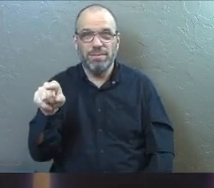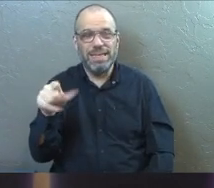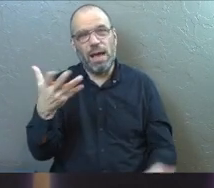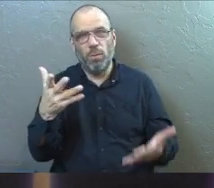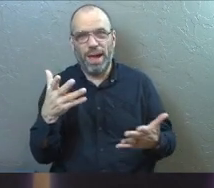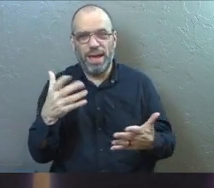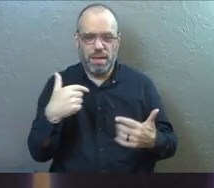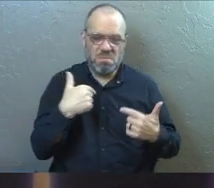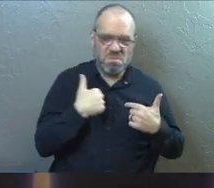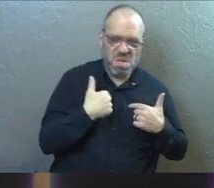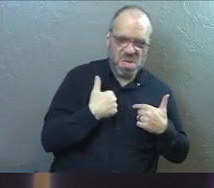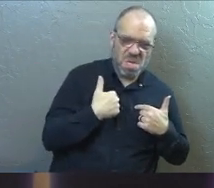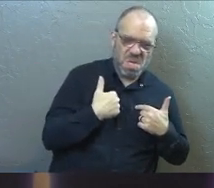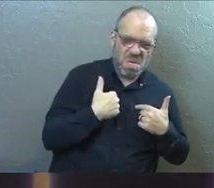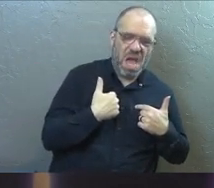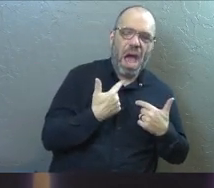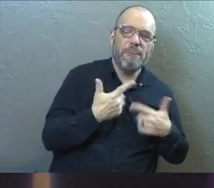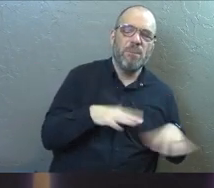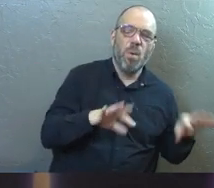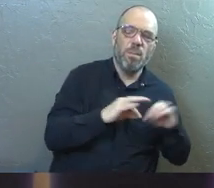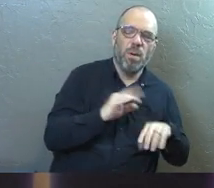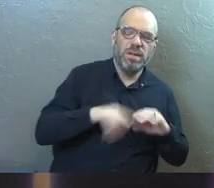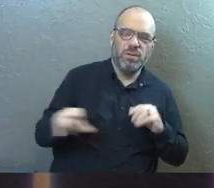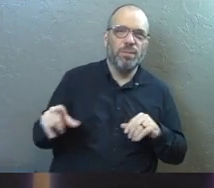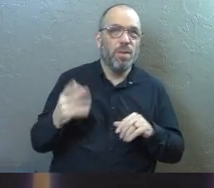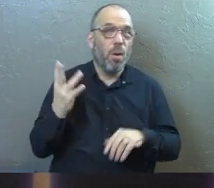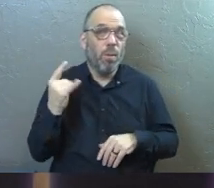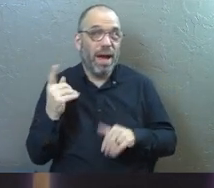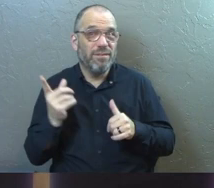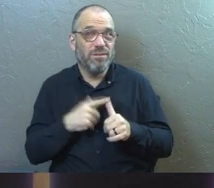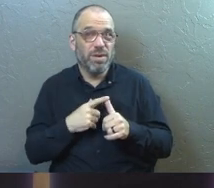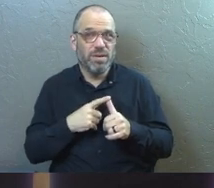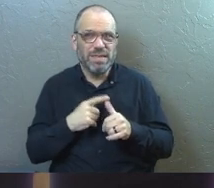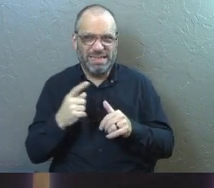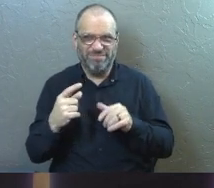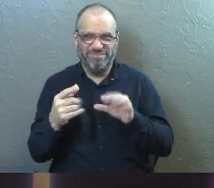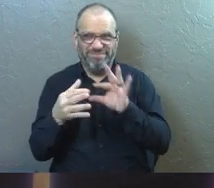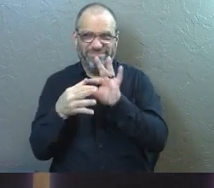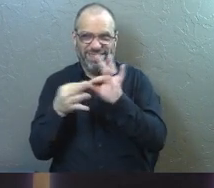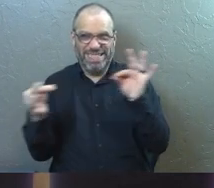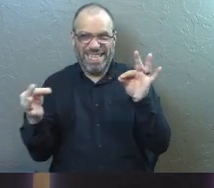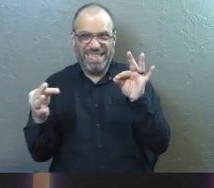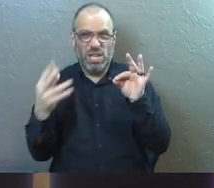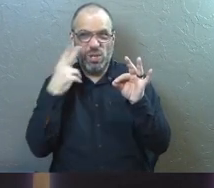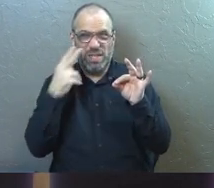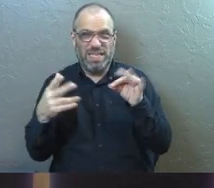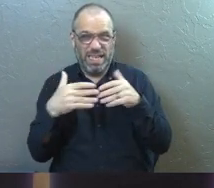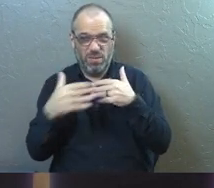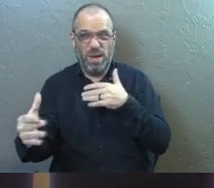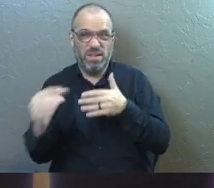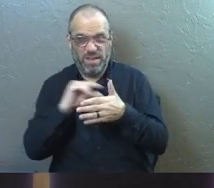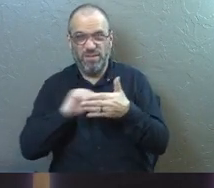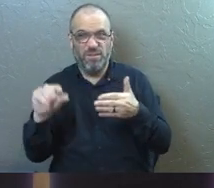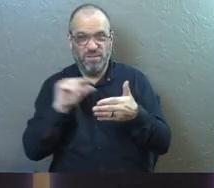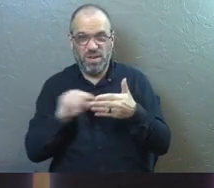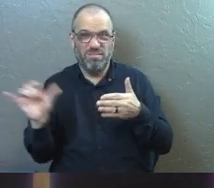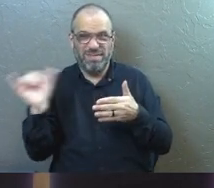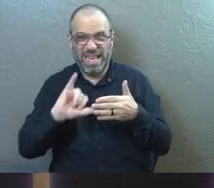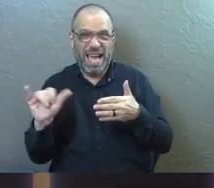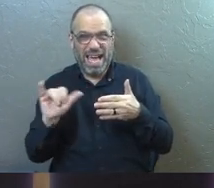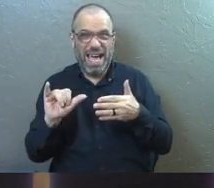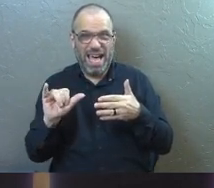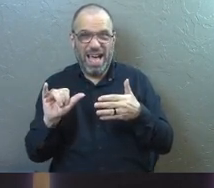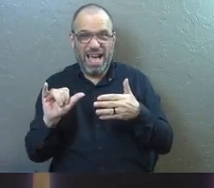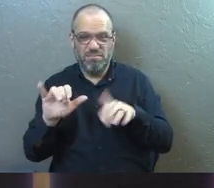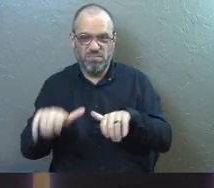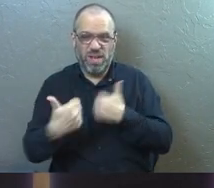And here's the first reason why. And I think contextually, you're going to see a lot of stuff in the rest of the passage that is also going